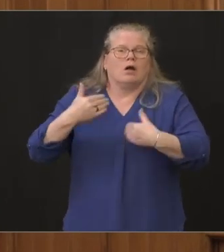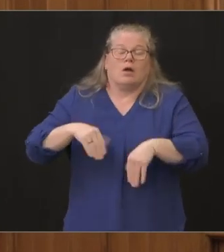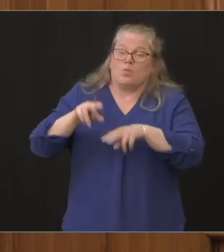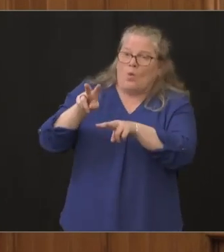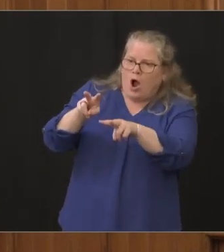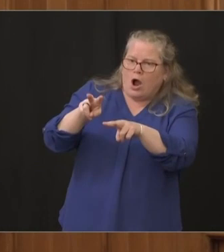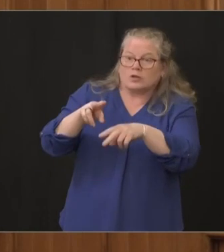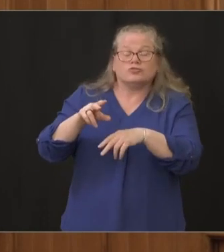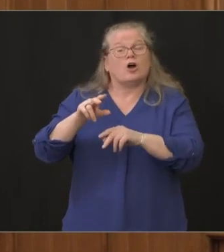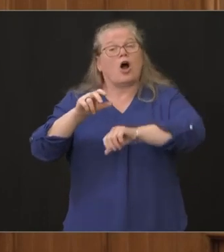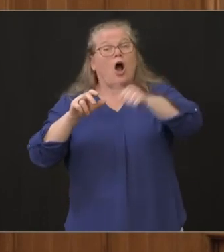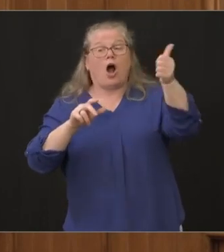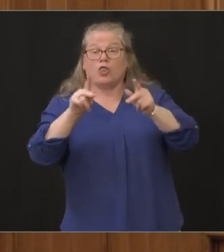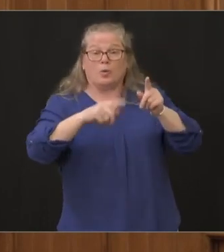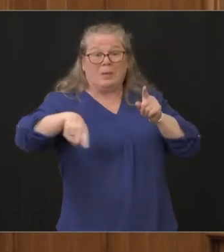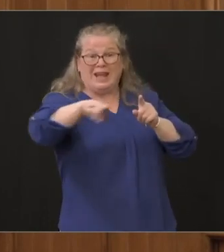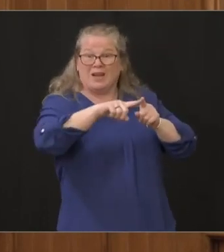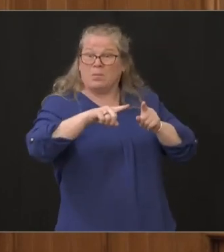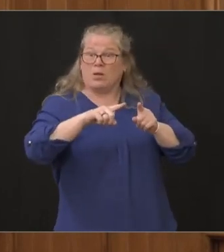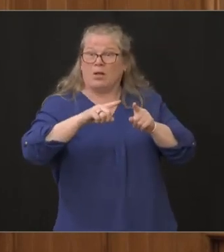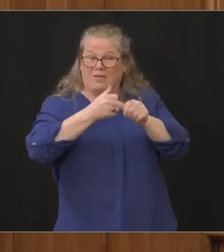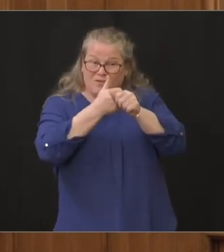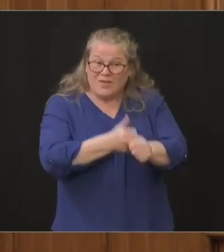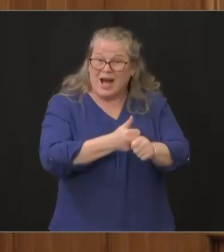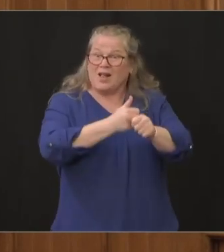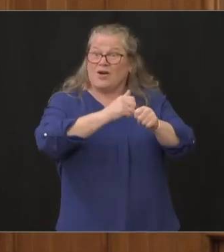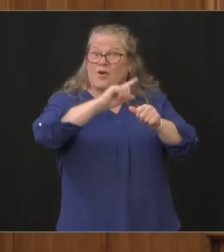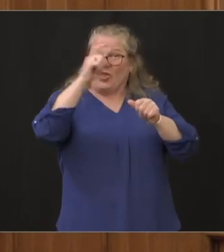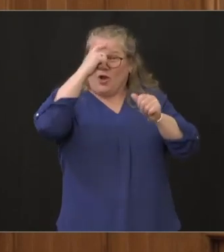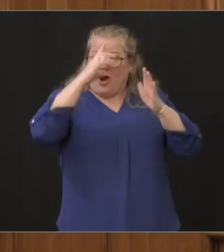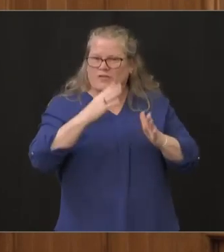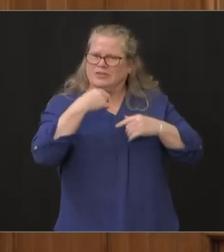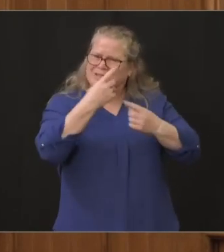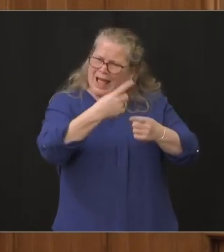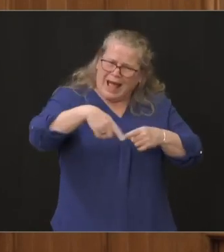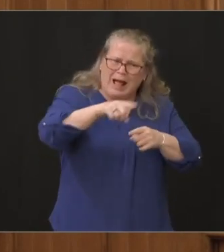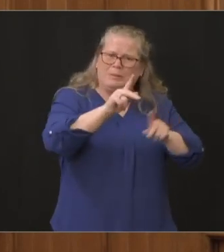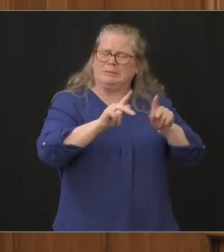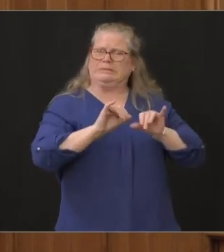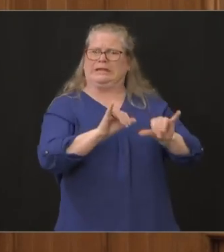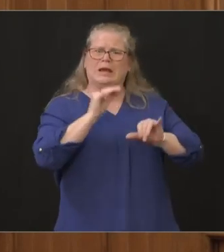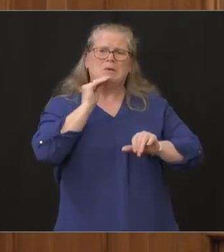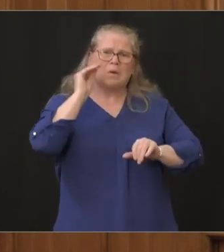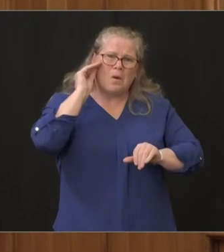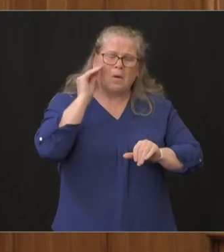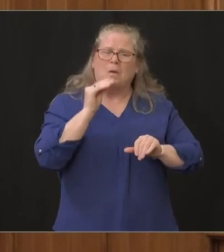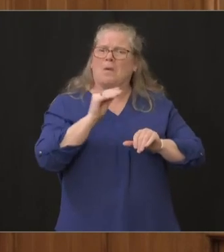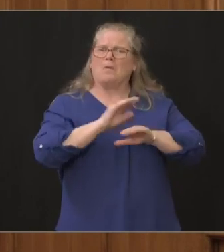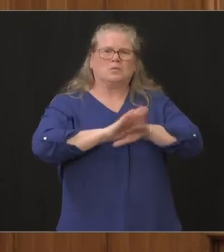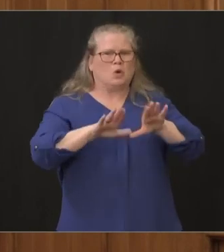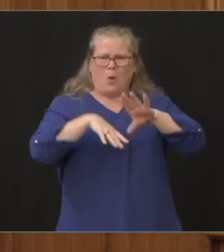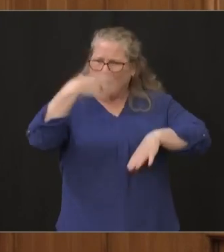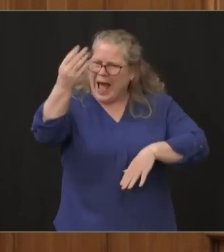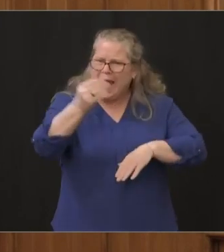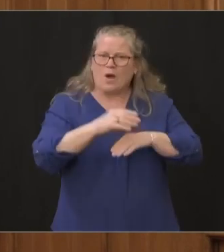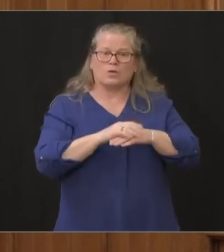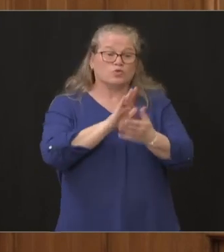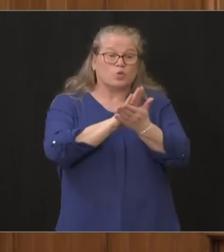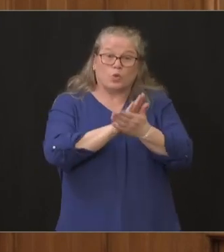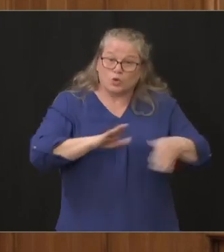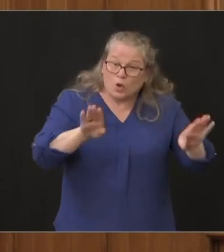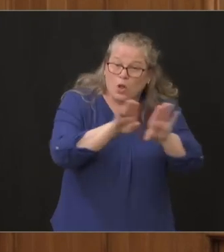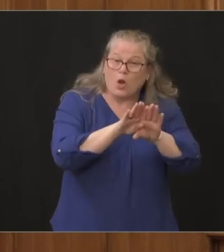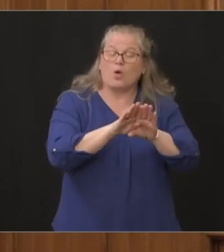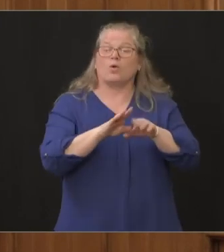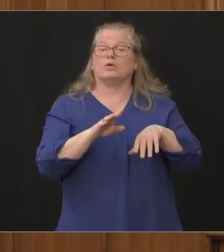to shelter in place to follow quarantine proceedings schools are shutting down places of work are moving to at home and so